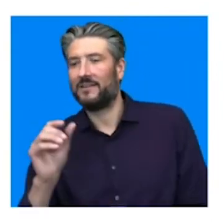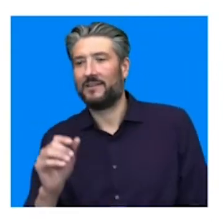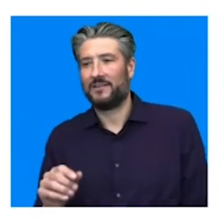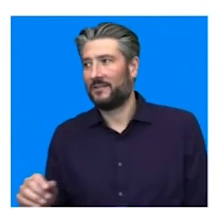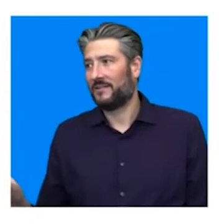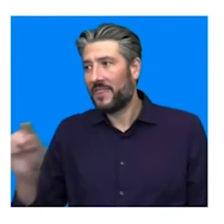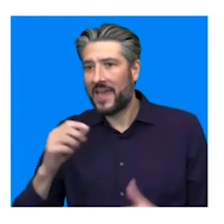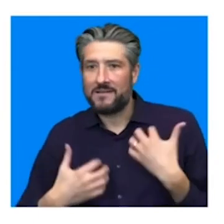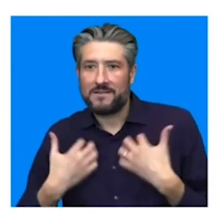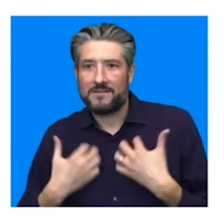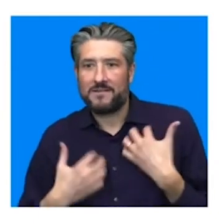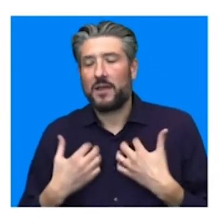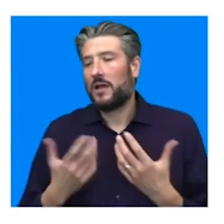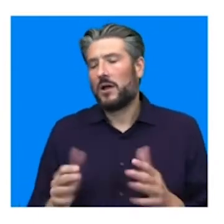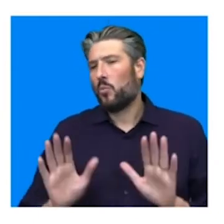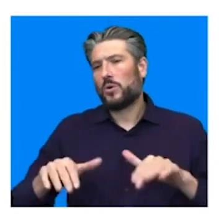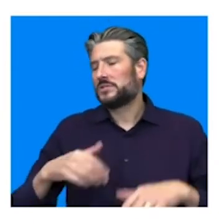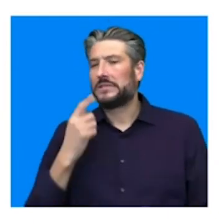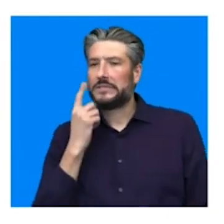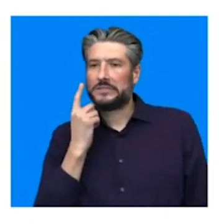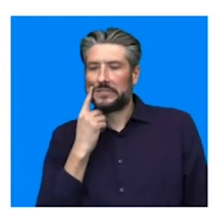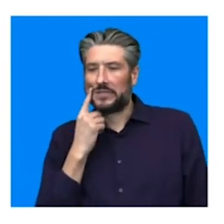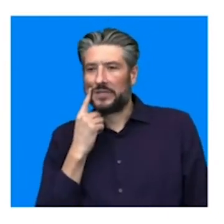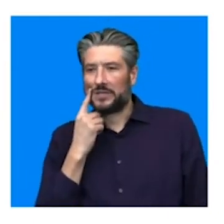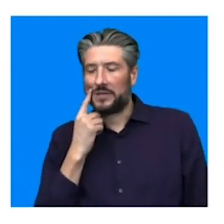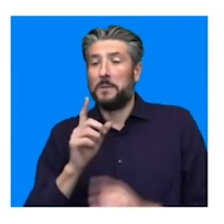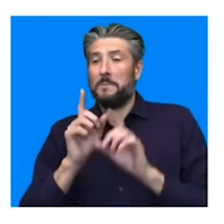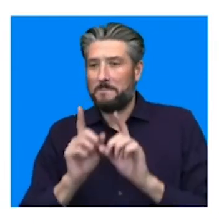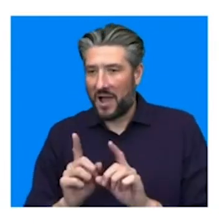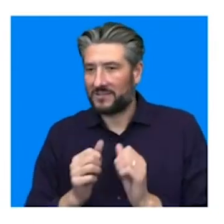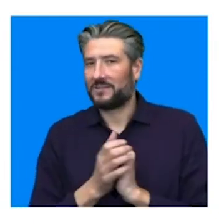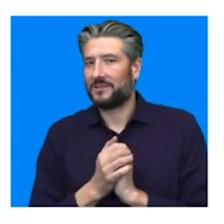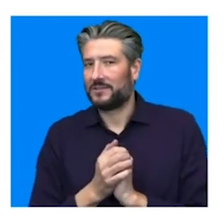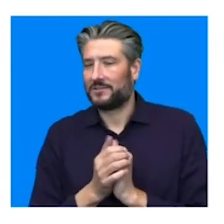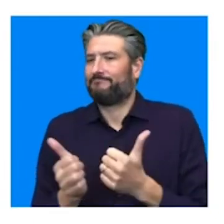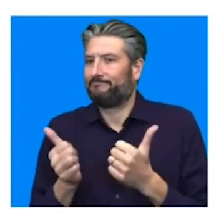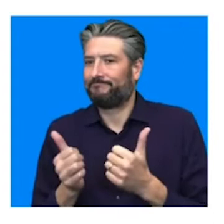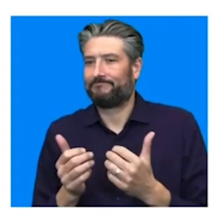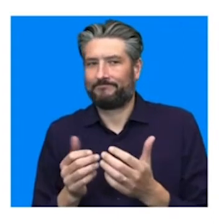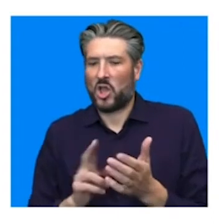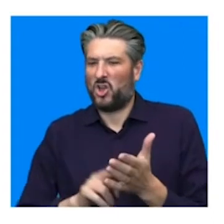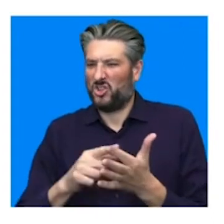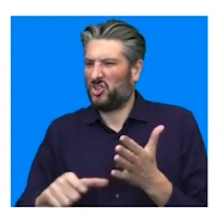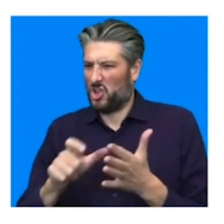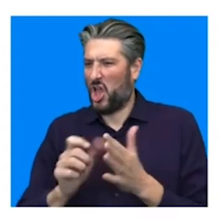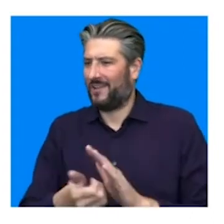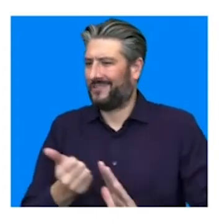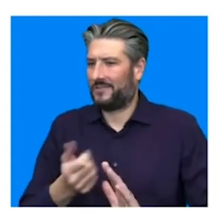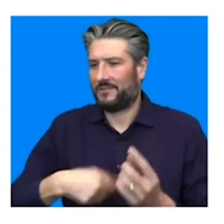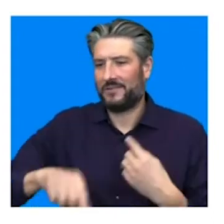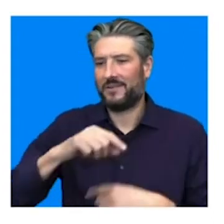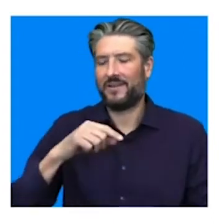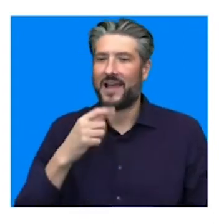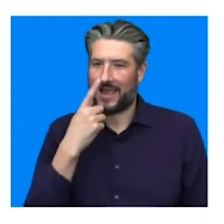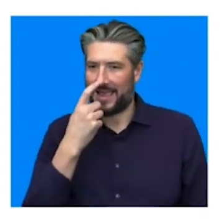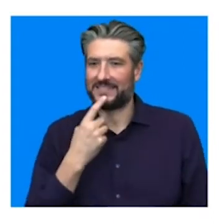it wasn't easy, but equally, it it was wonderfully nerdy. And that's one thing that I can say with some confidence. It doesn't